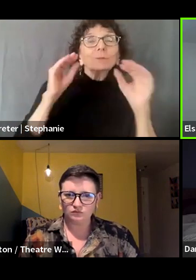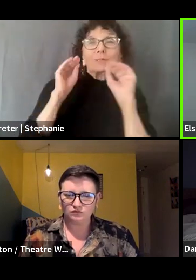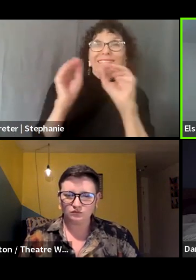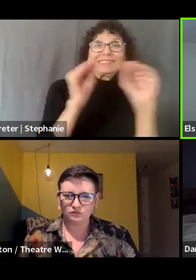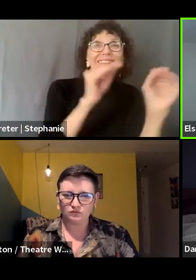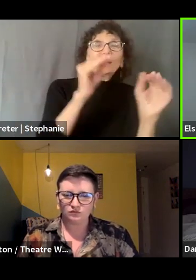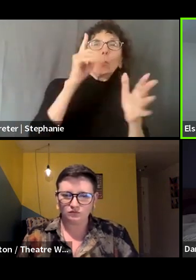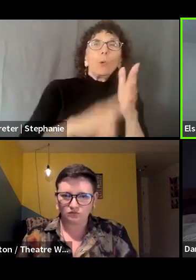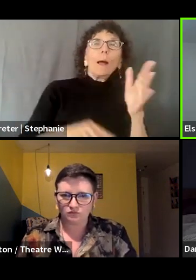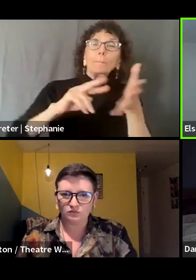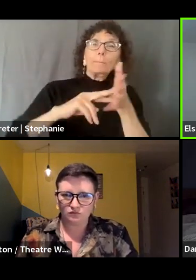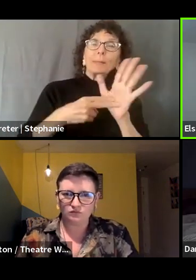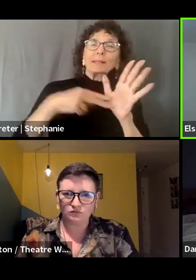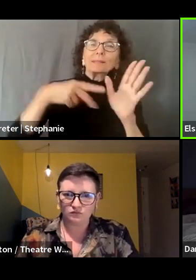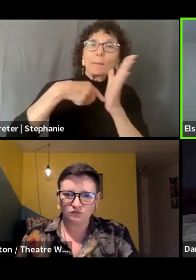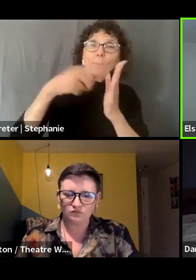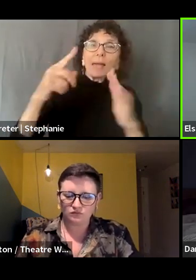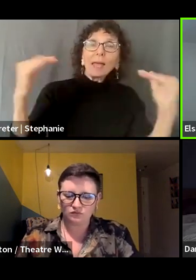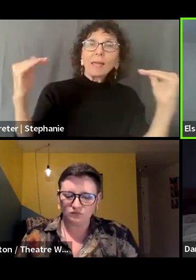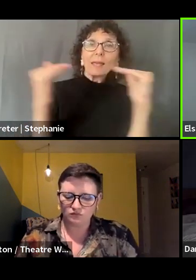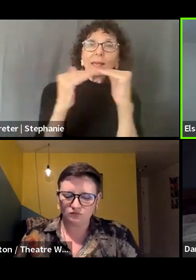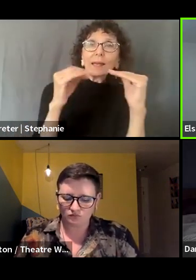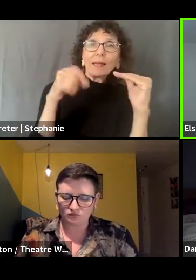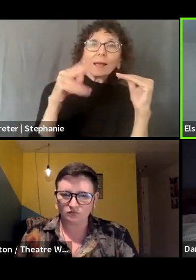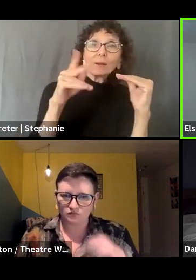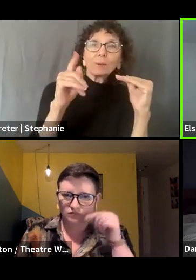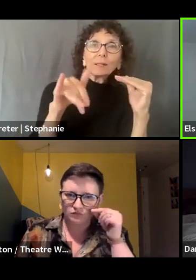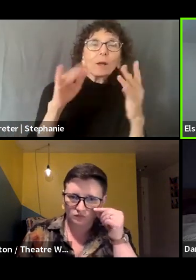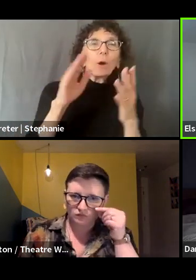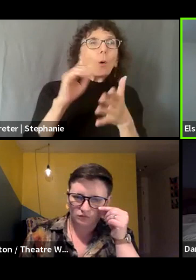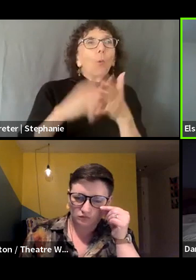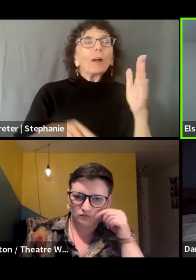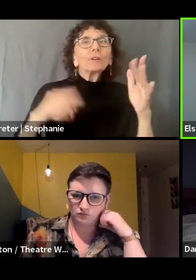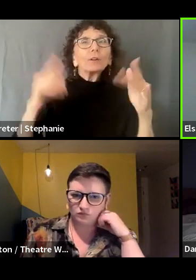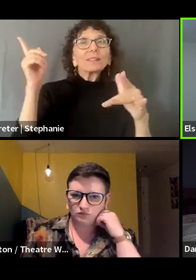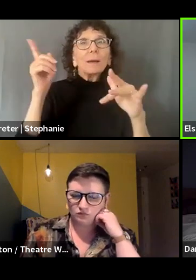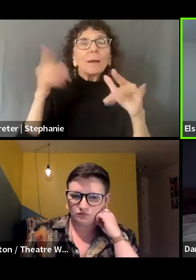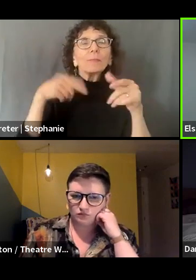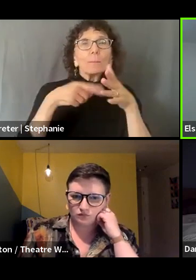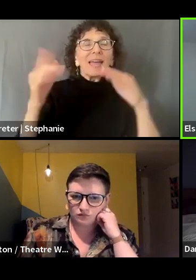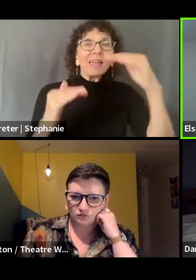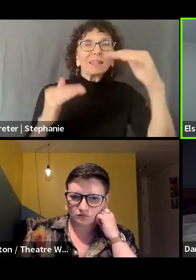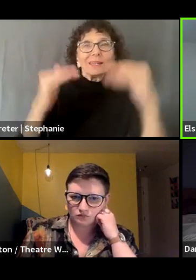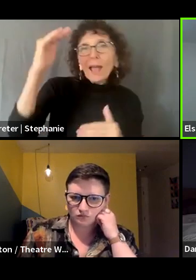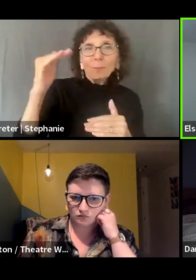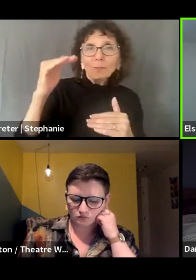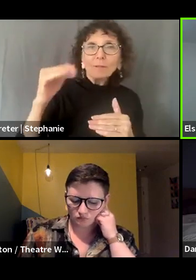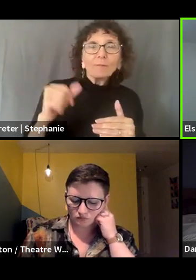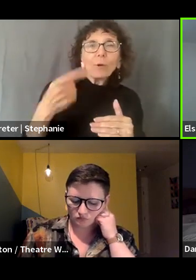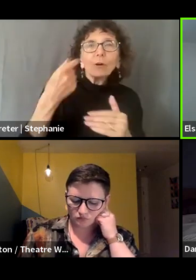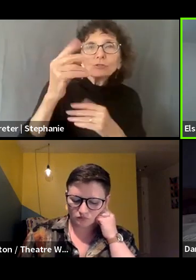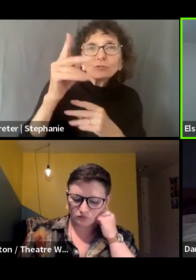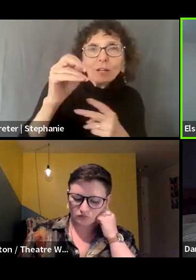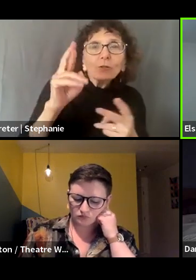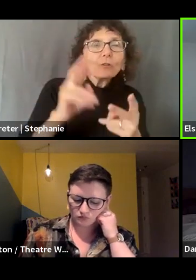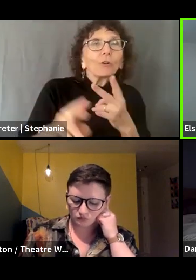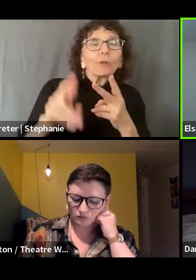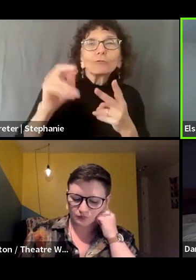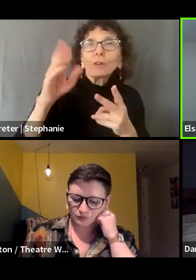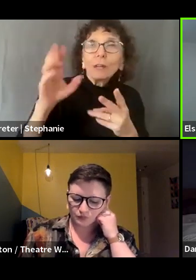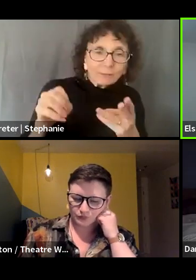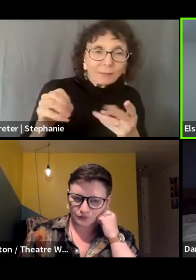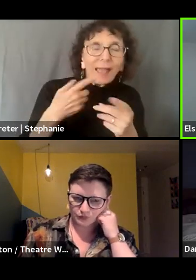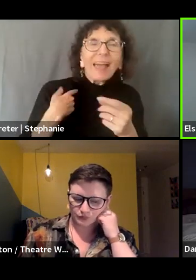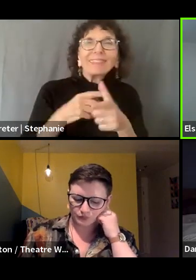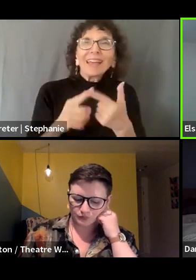is pay equity. What does that mean? What are gender and racial pay gaps? Um, and then creating tools and giving folks access to